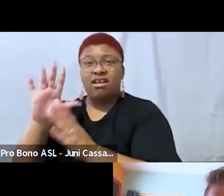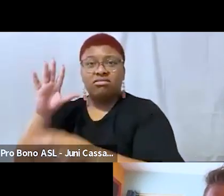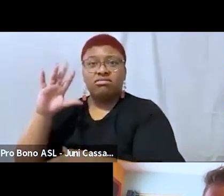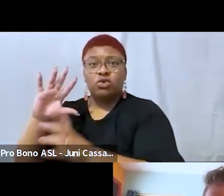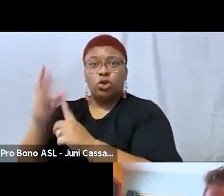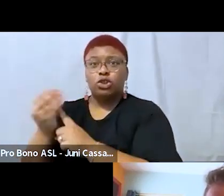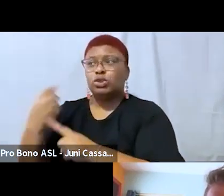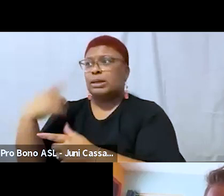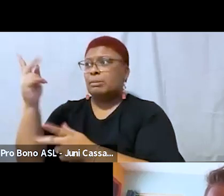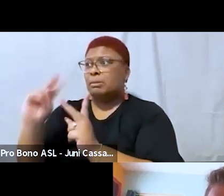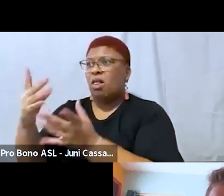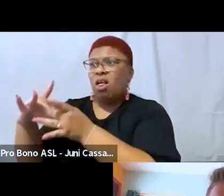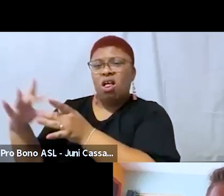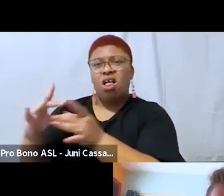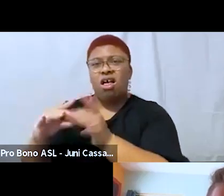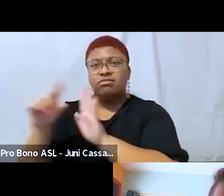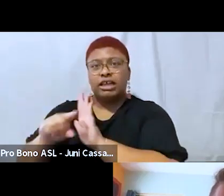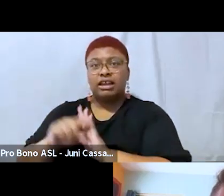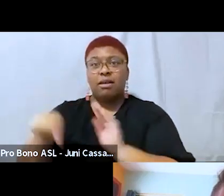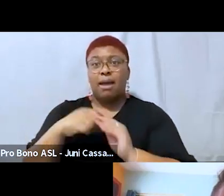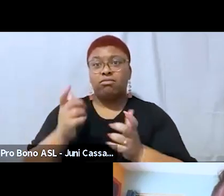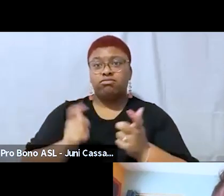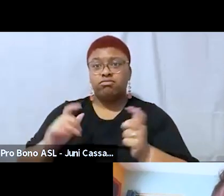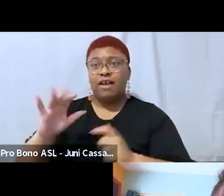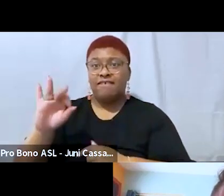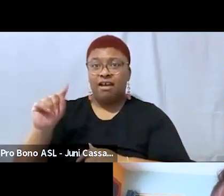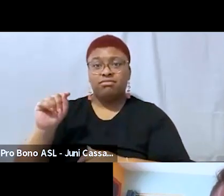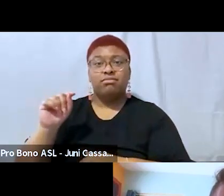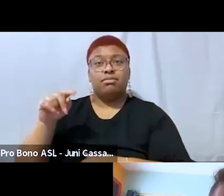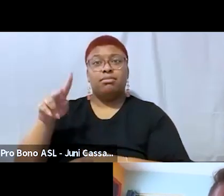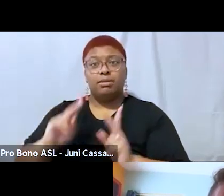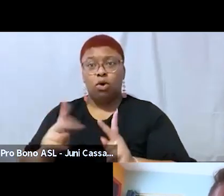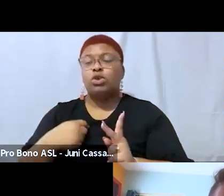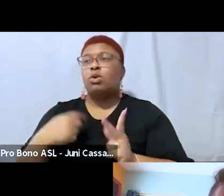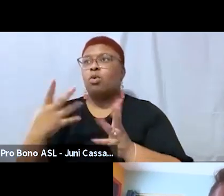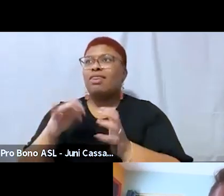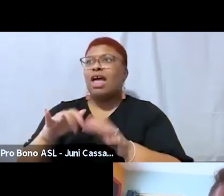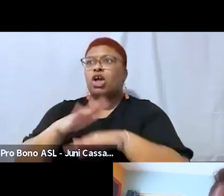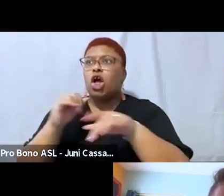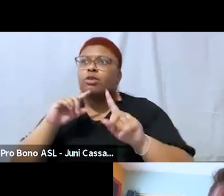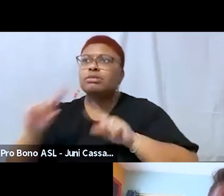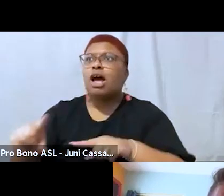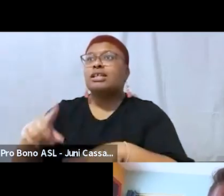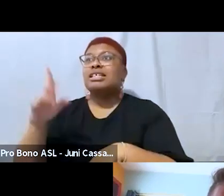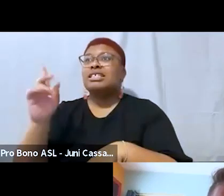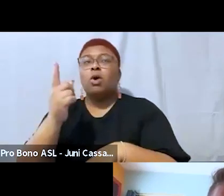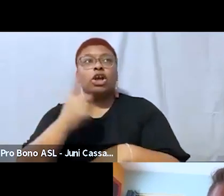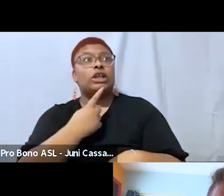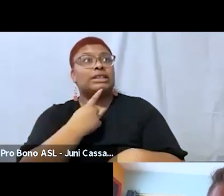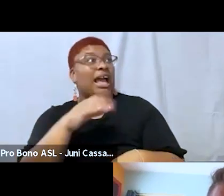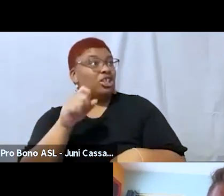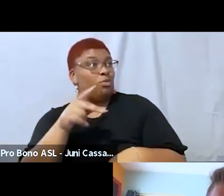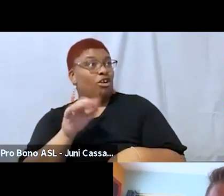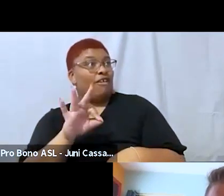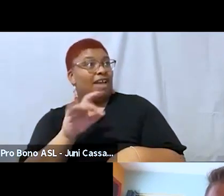call and response that could function like a bat signal if backup was needed if any super fat person felt alone or if